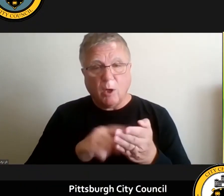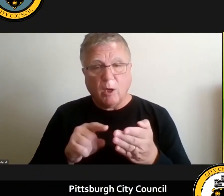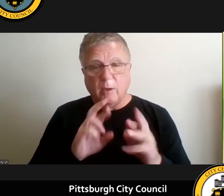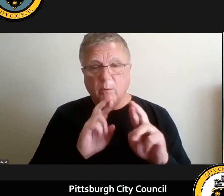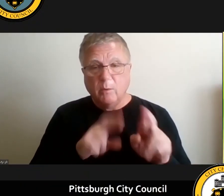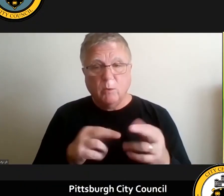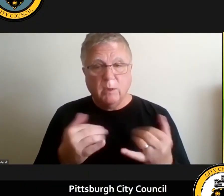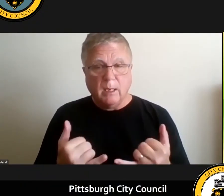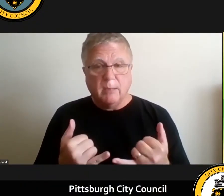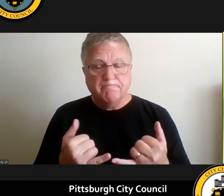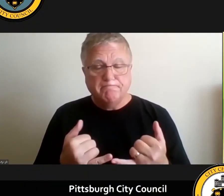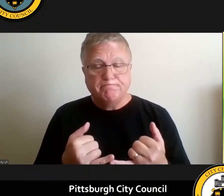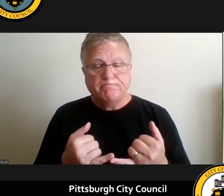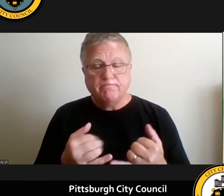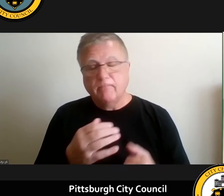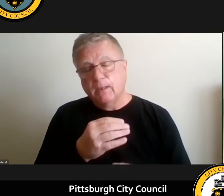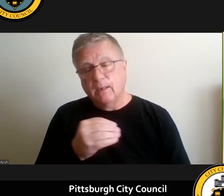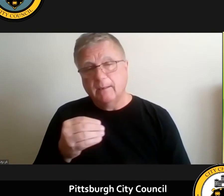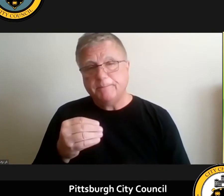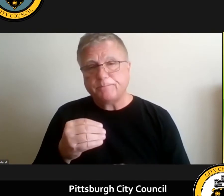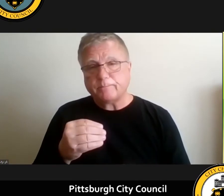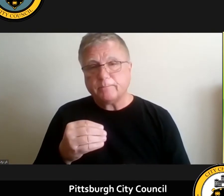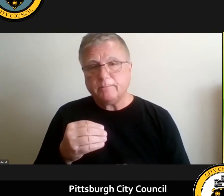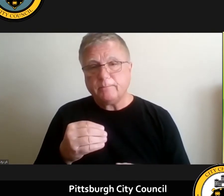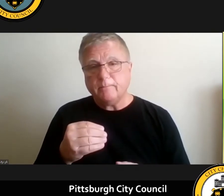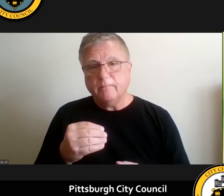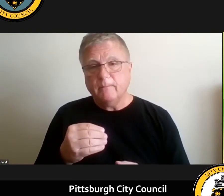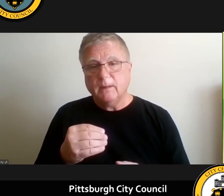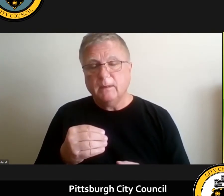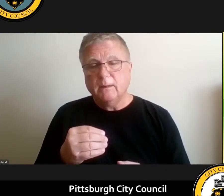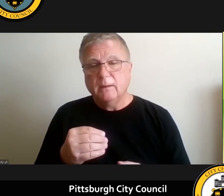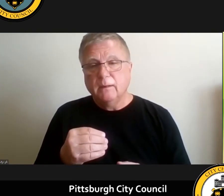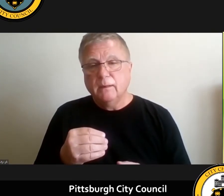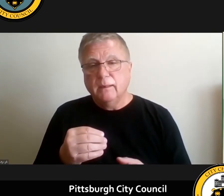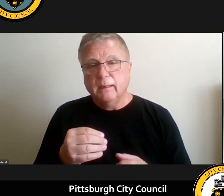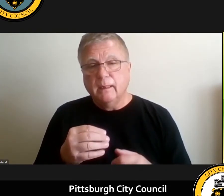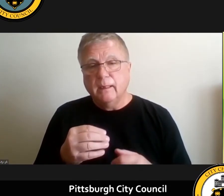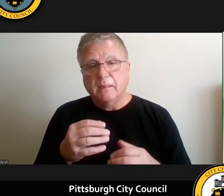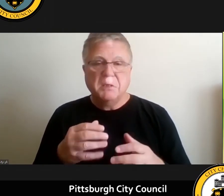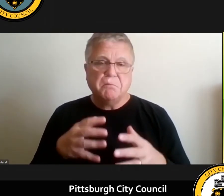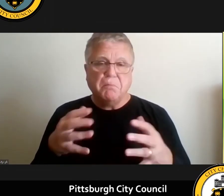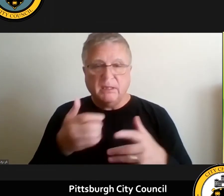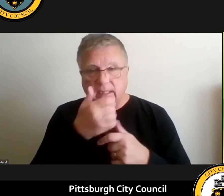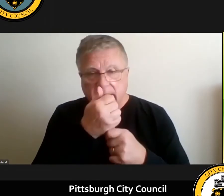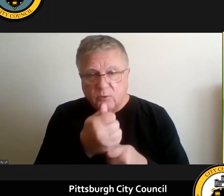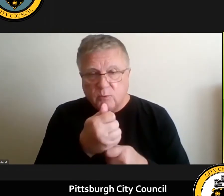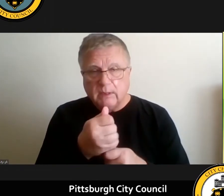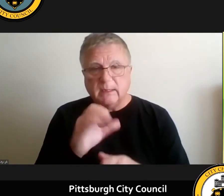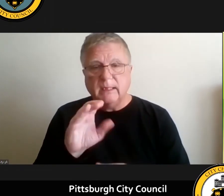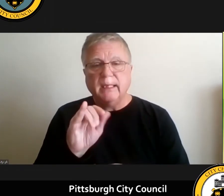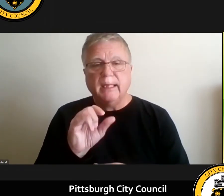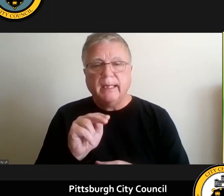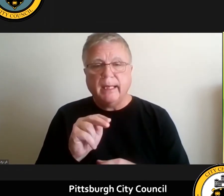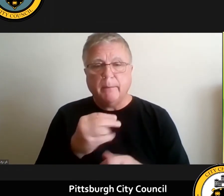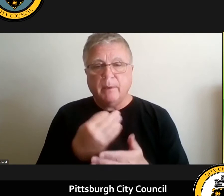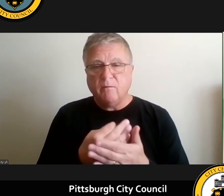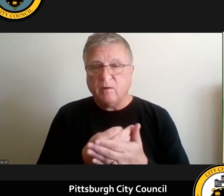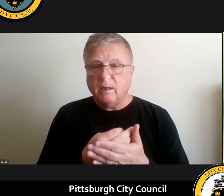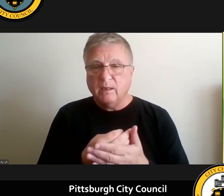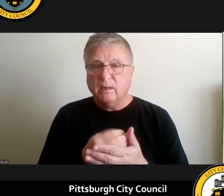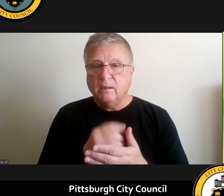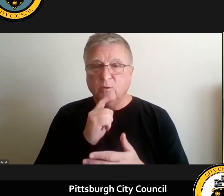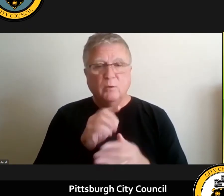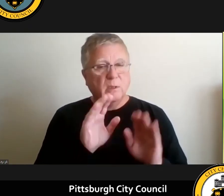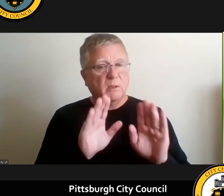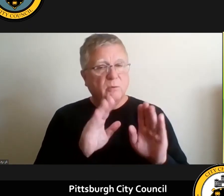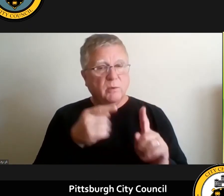um and in terms of the interest in campaign finance um that's a that's a great point i do think that there should be